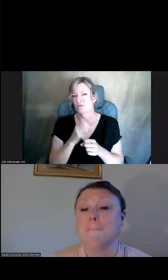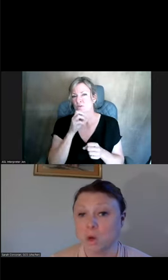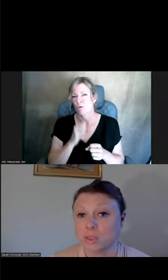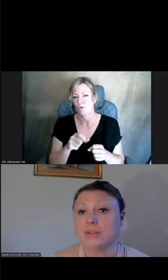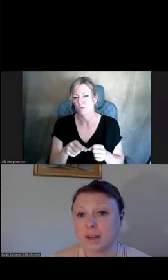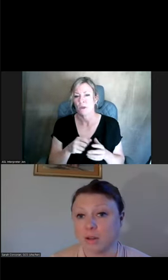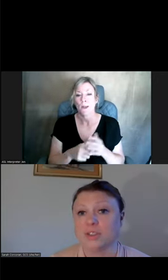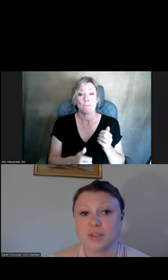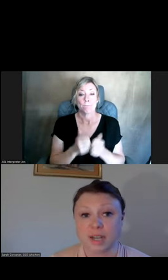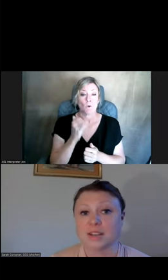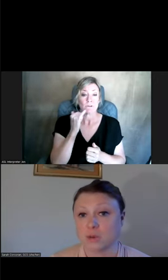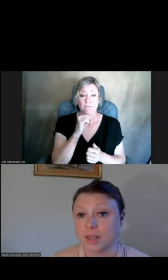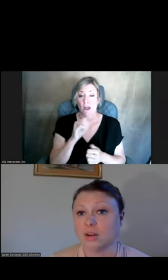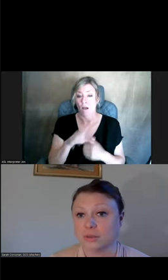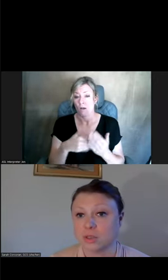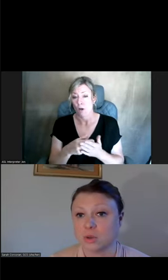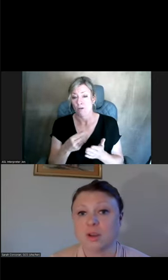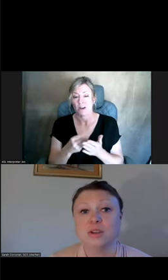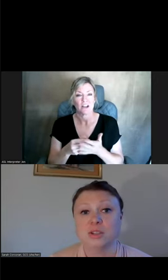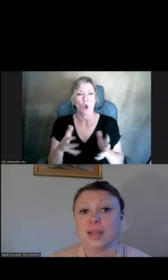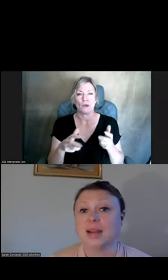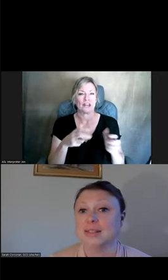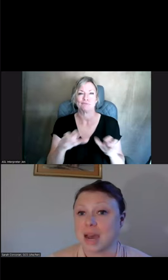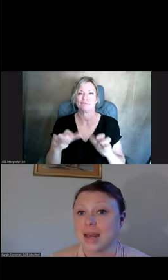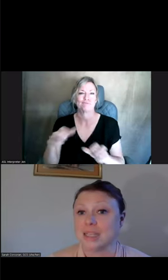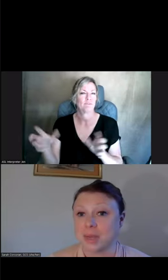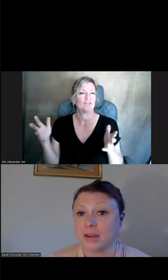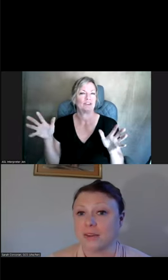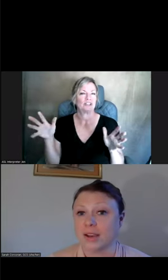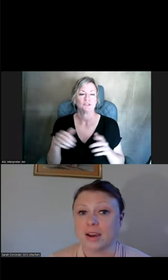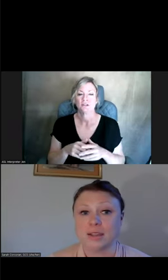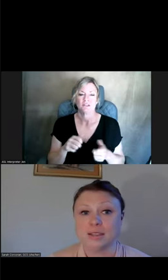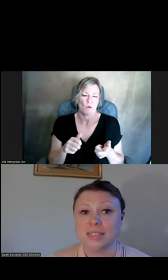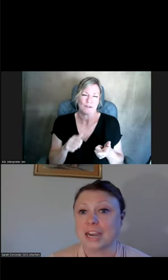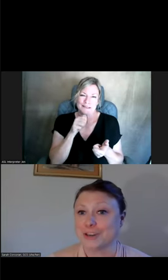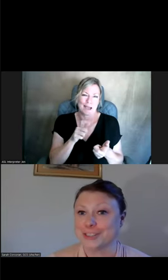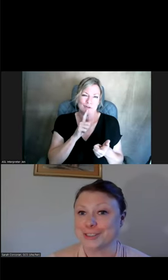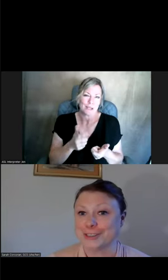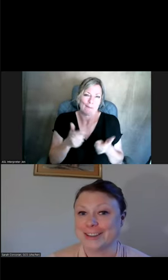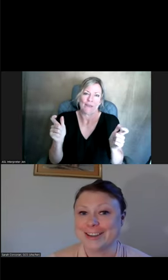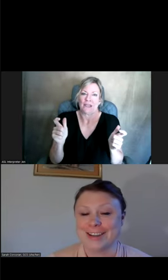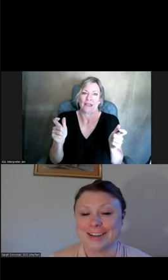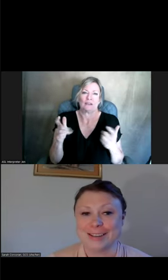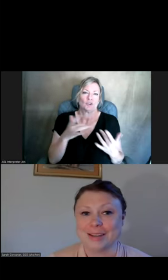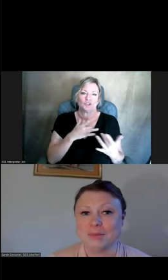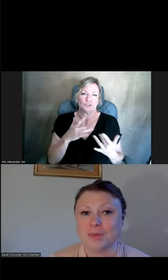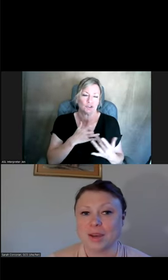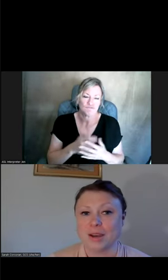this point, most, if not all, of this funding has already gone out the door. So again, it's not as big of a dire concern